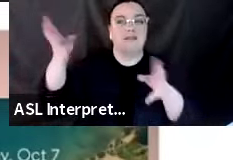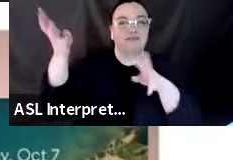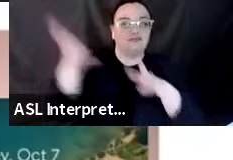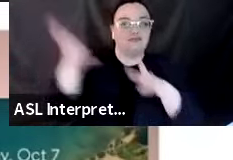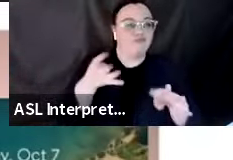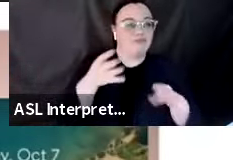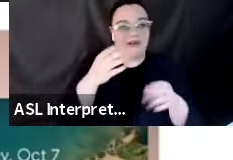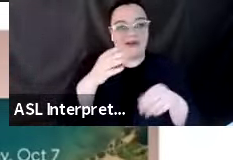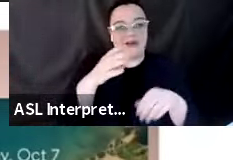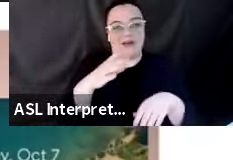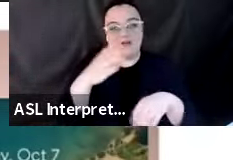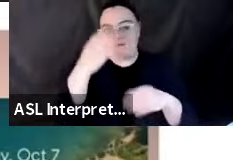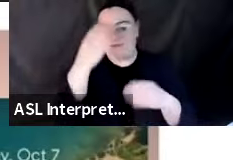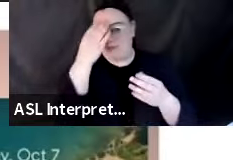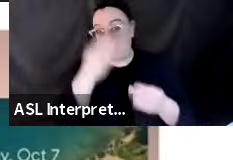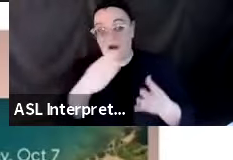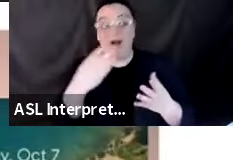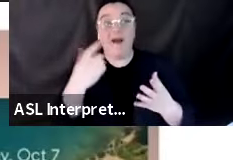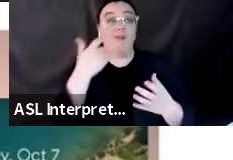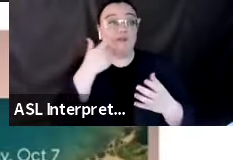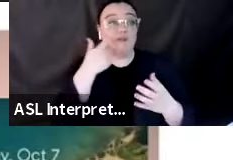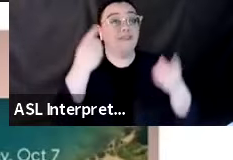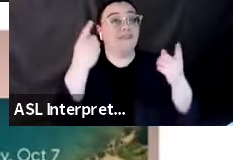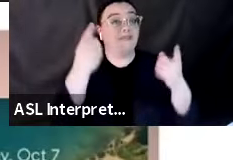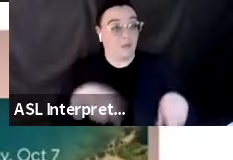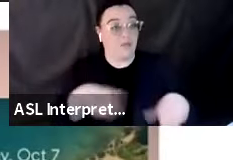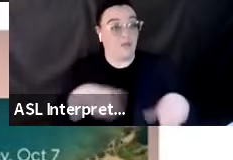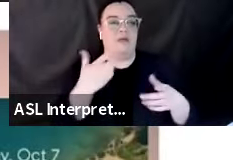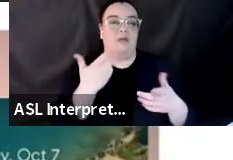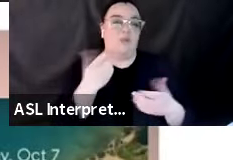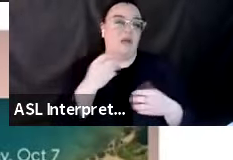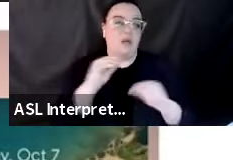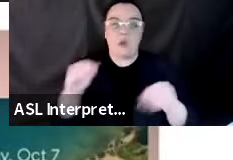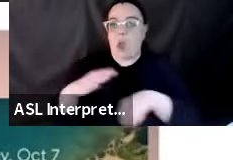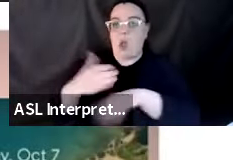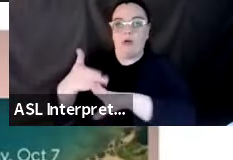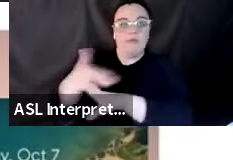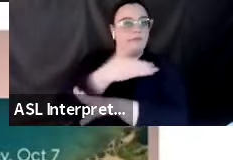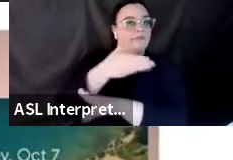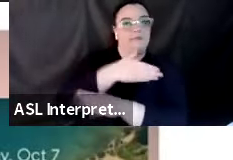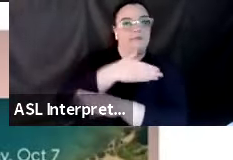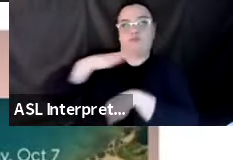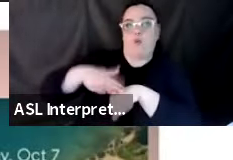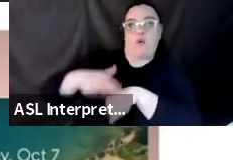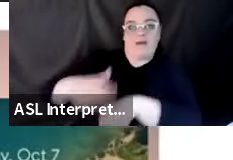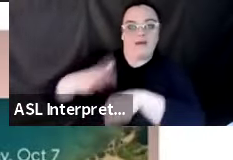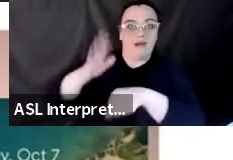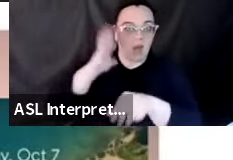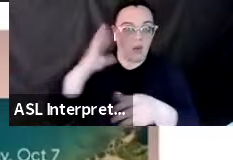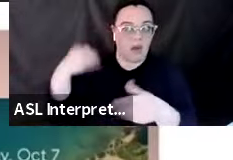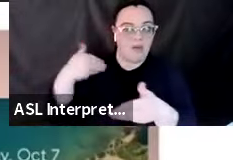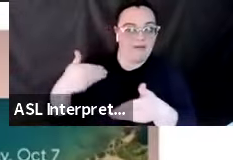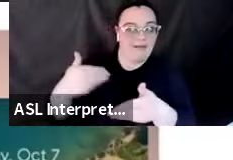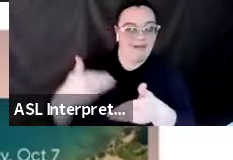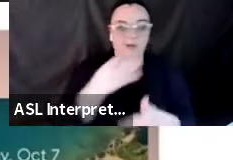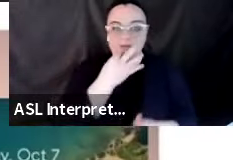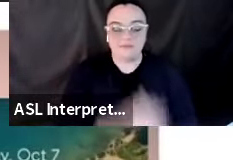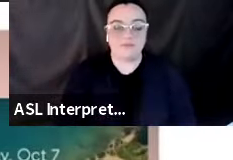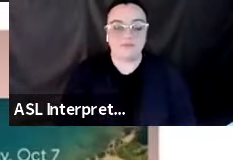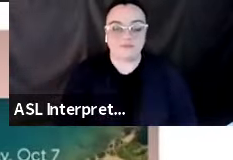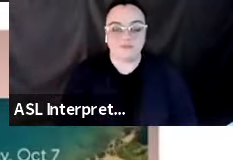notifications service. And I'll point out that one app that you did not mention just now because it is no longer